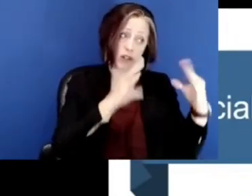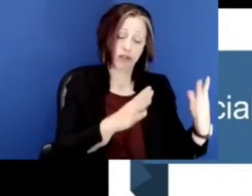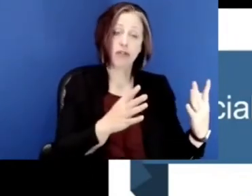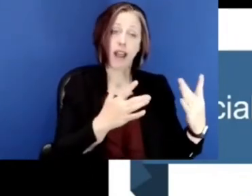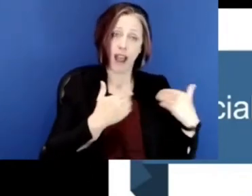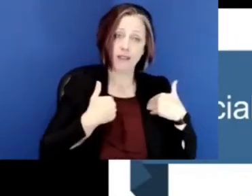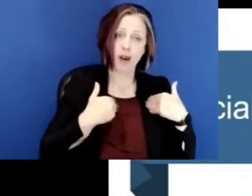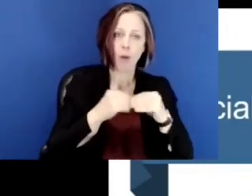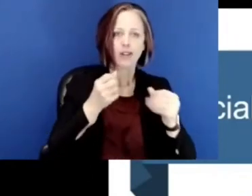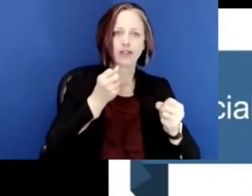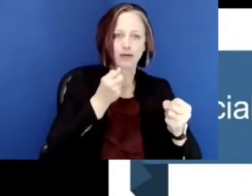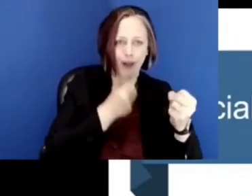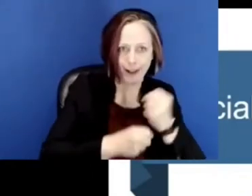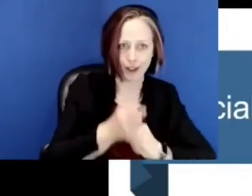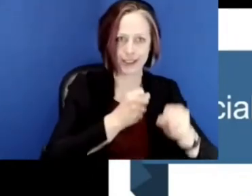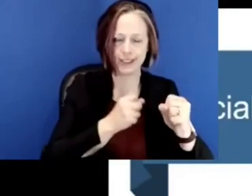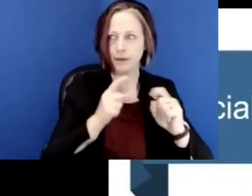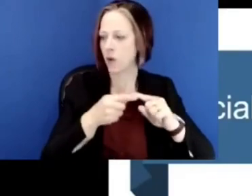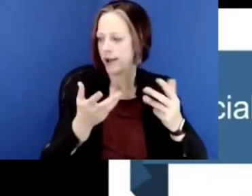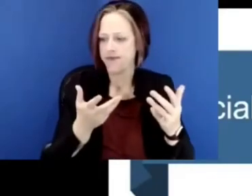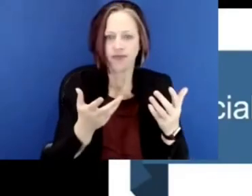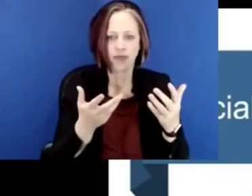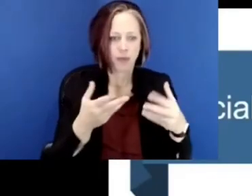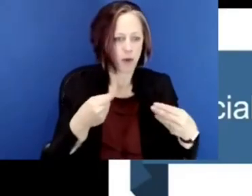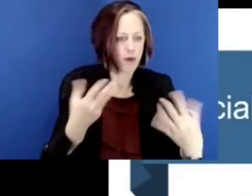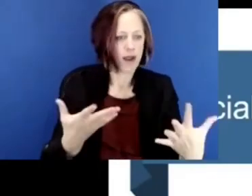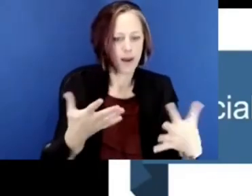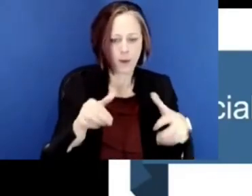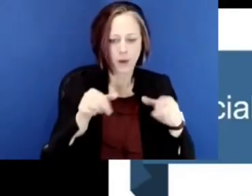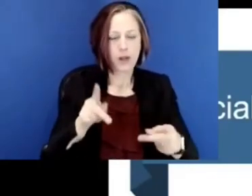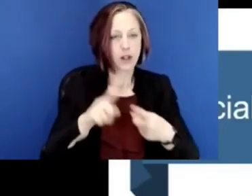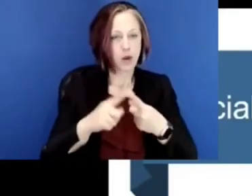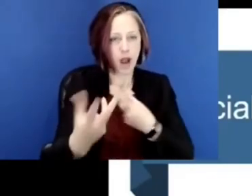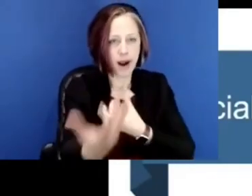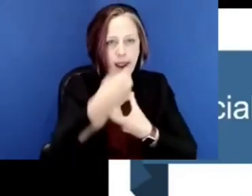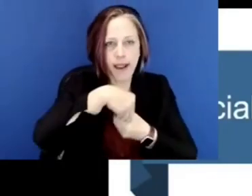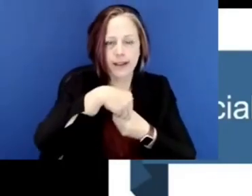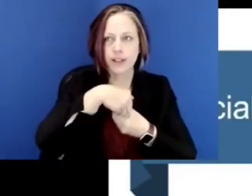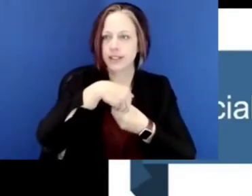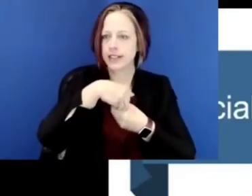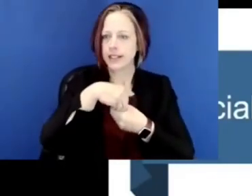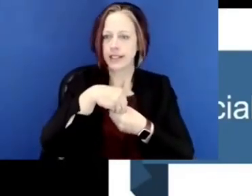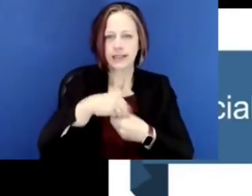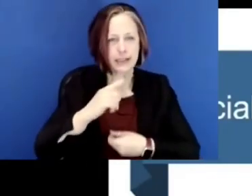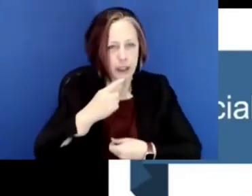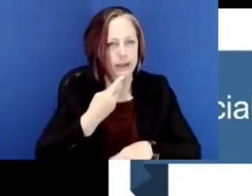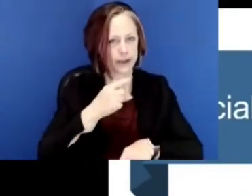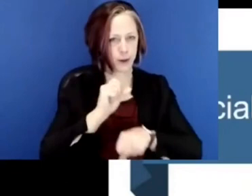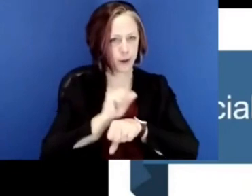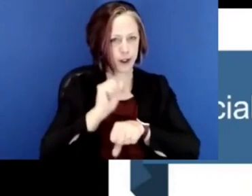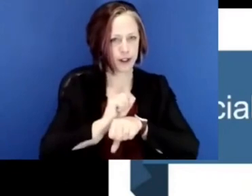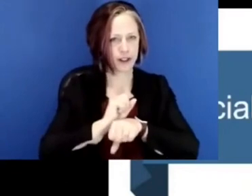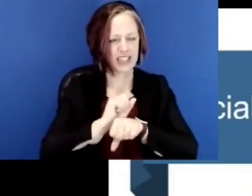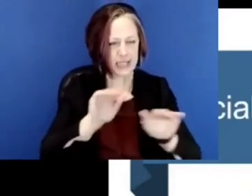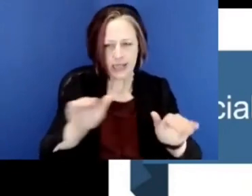teachers take a strategy of providing the opportunity to engage in serious